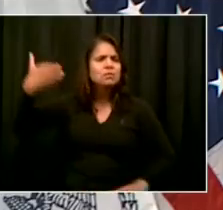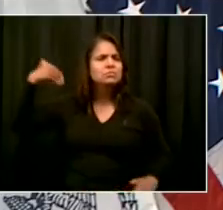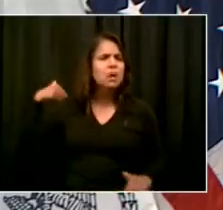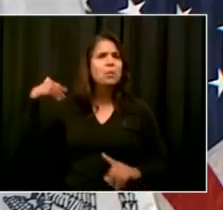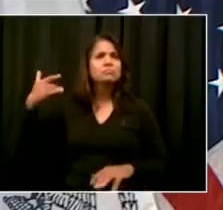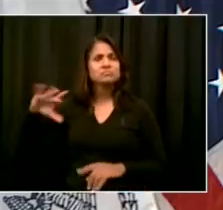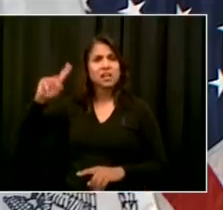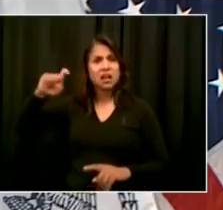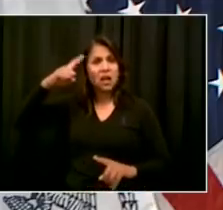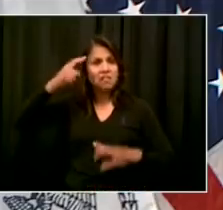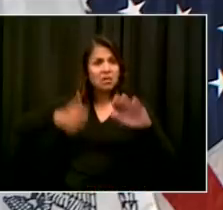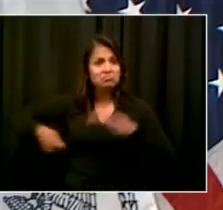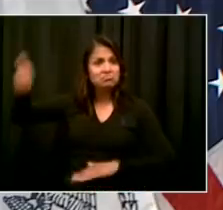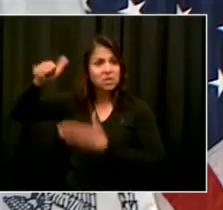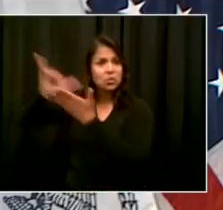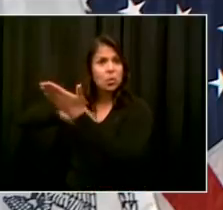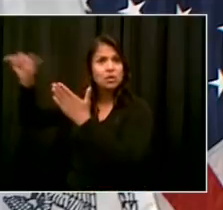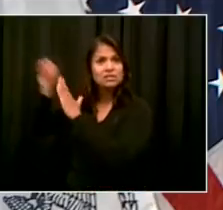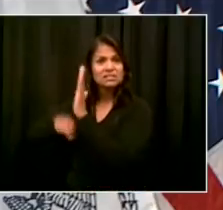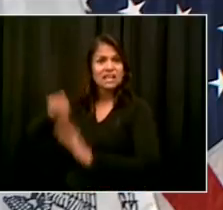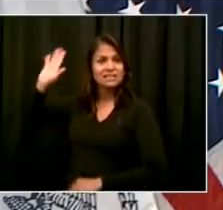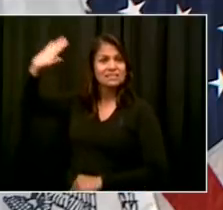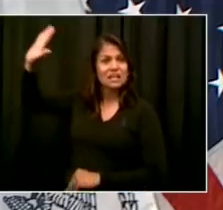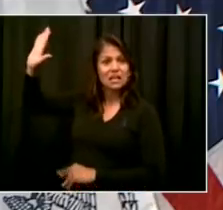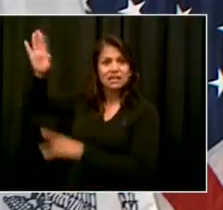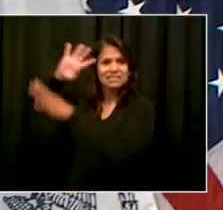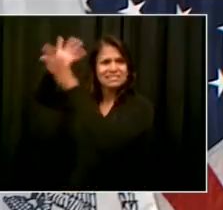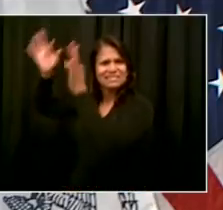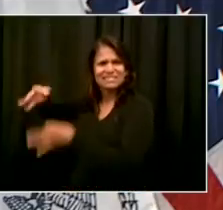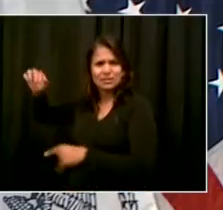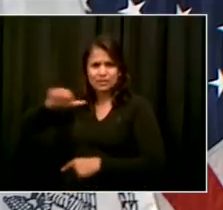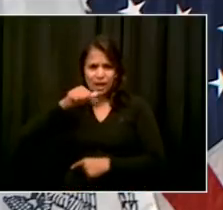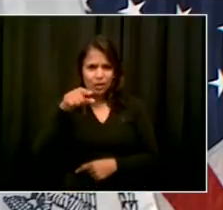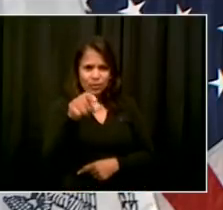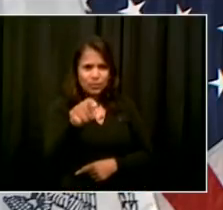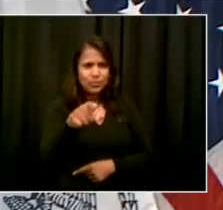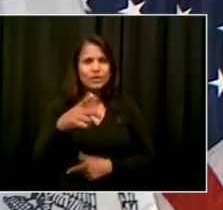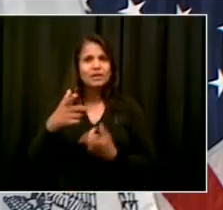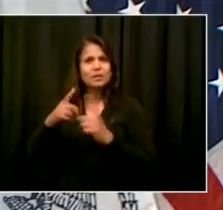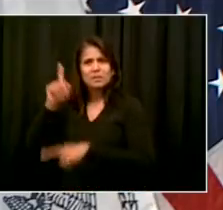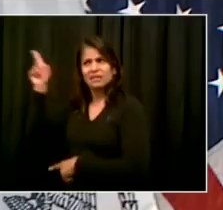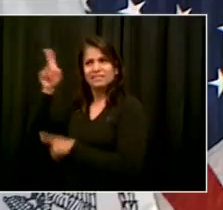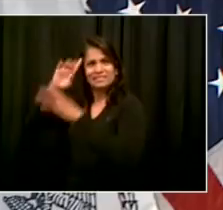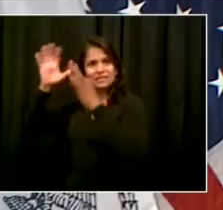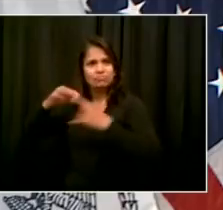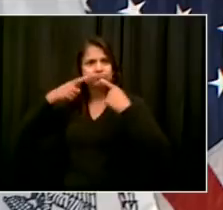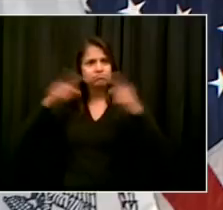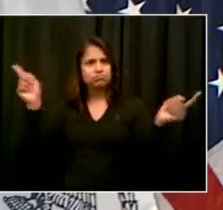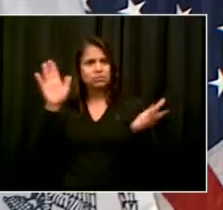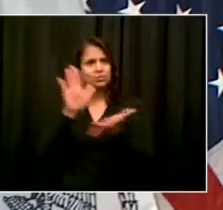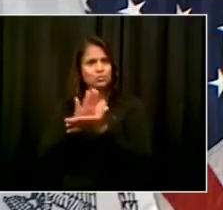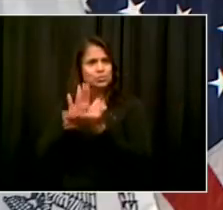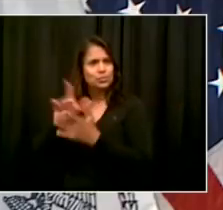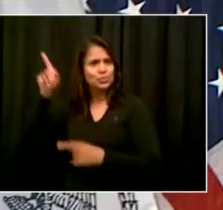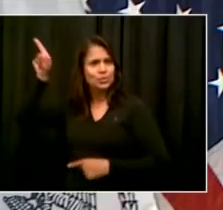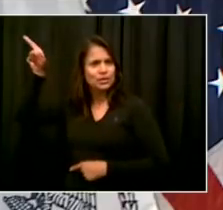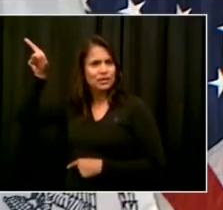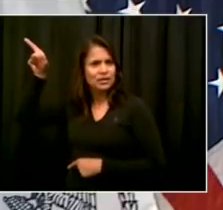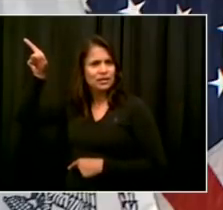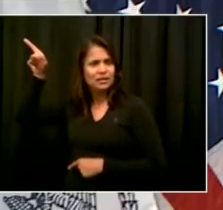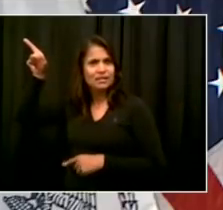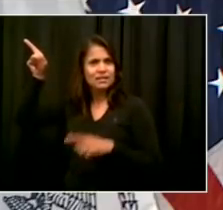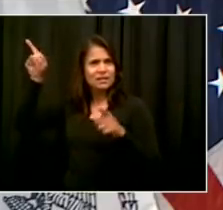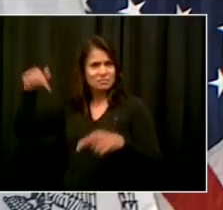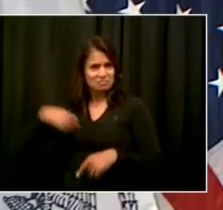close schools. Has that changed, and has the state health department signed off on the city's plans that the governor